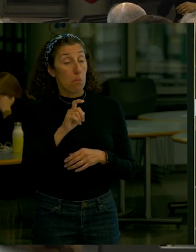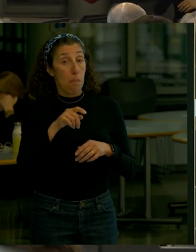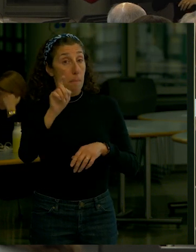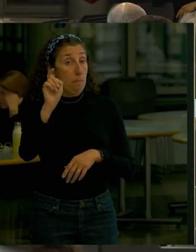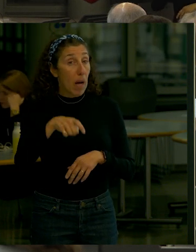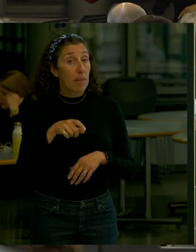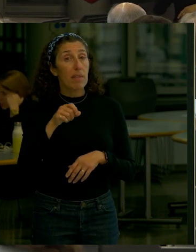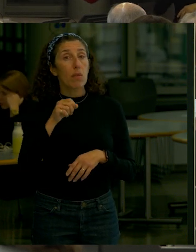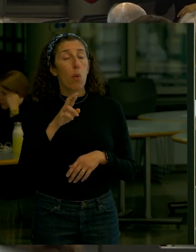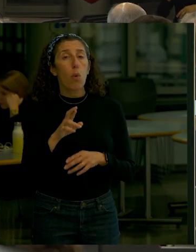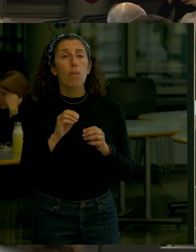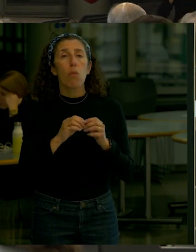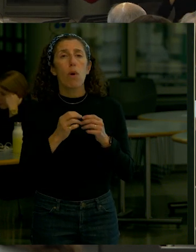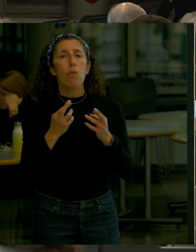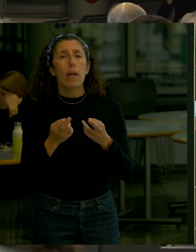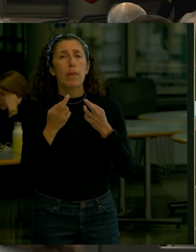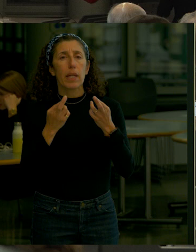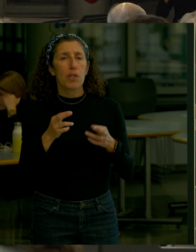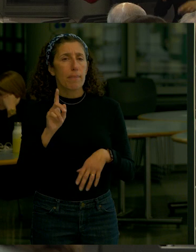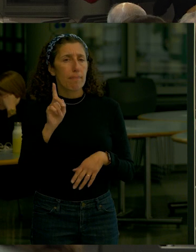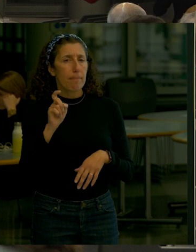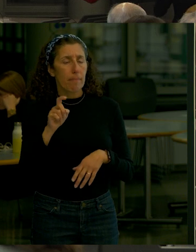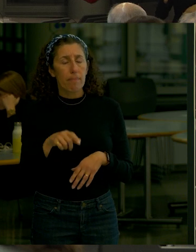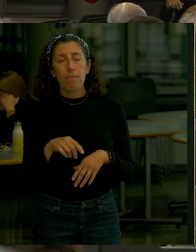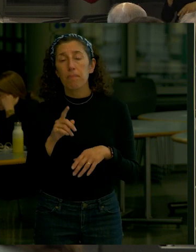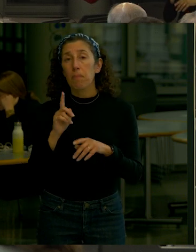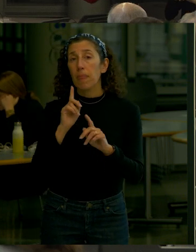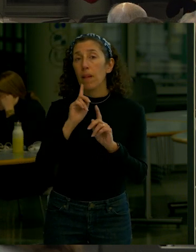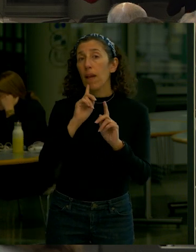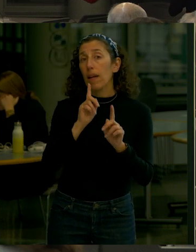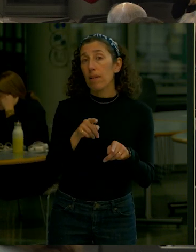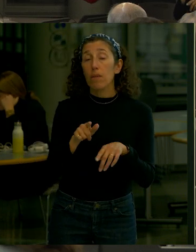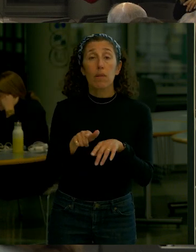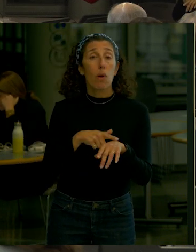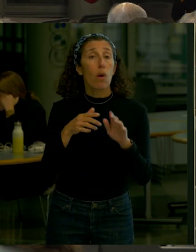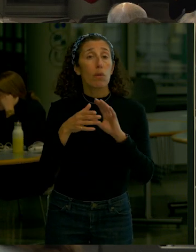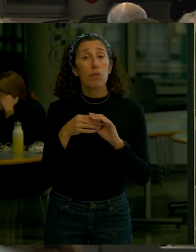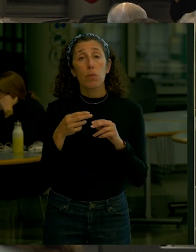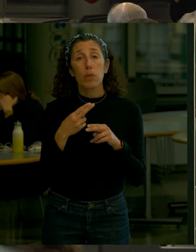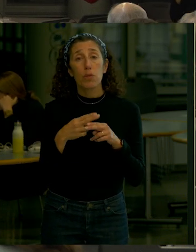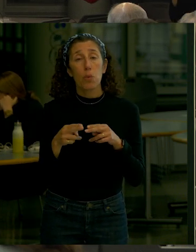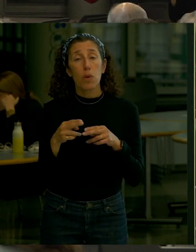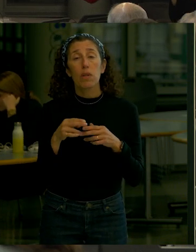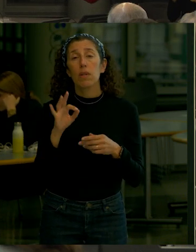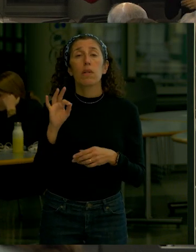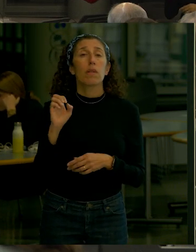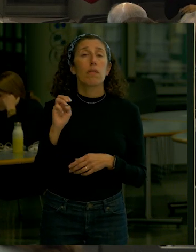this is something that we should talk about on the tree table but long story short FEMA has guidelines